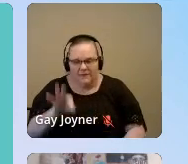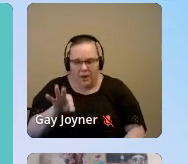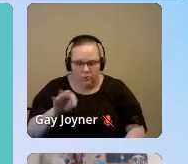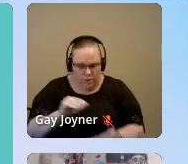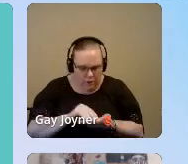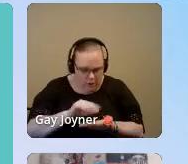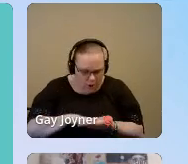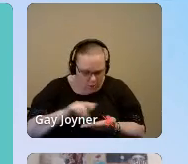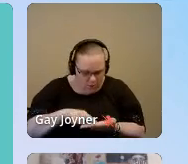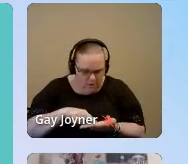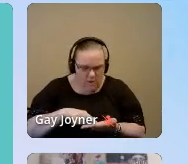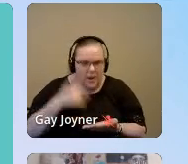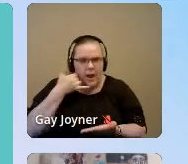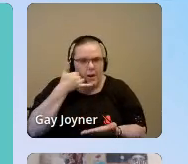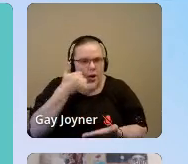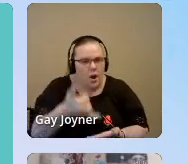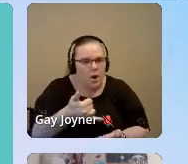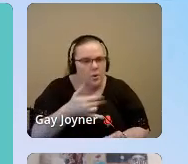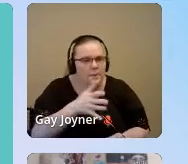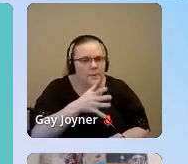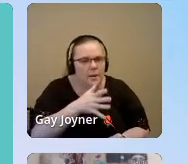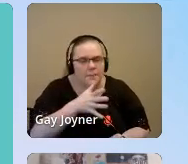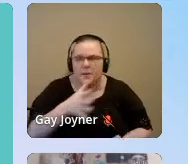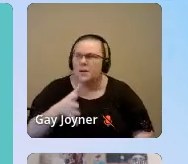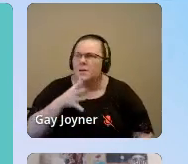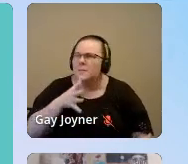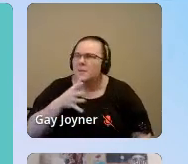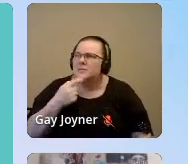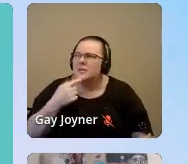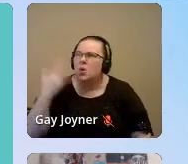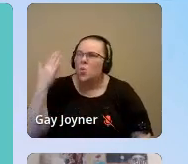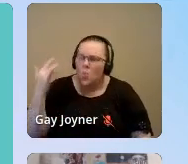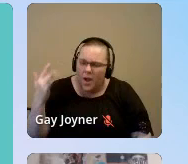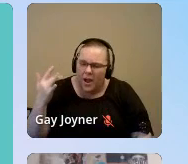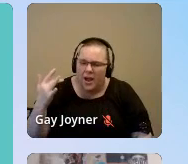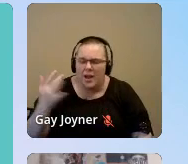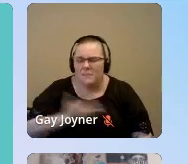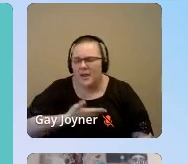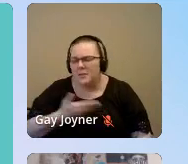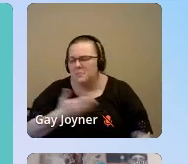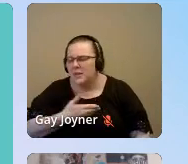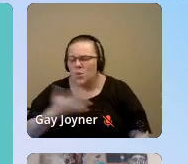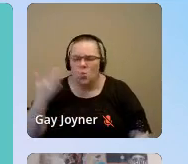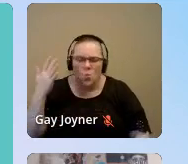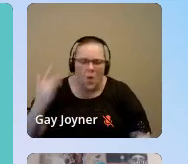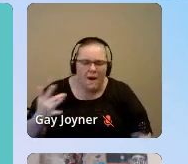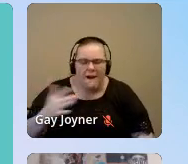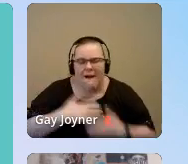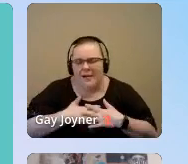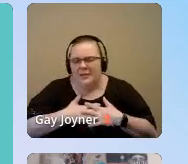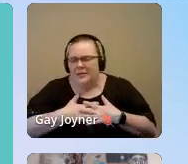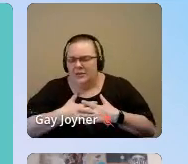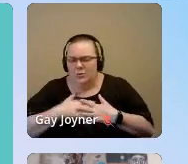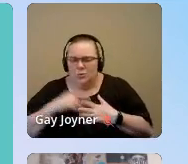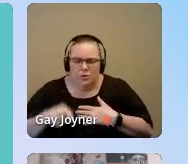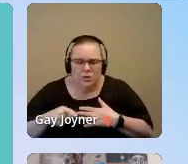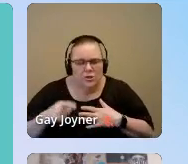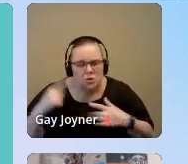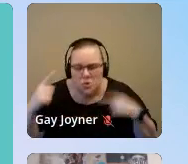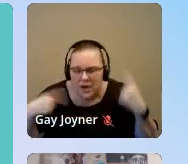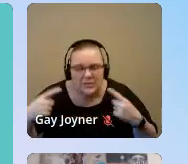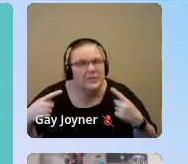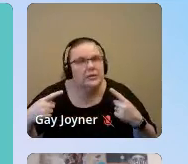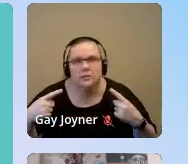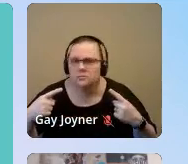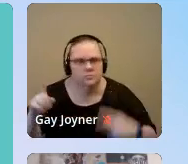say is, why, why, why, baby? The words left her. Was she crazy? But she didn't